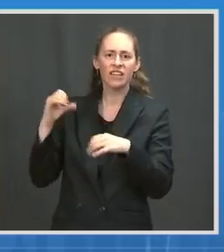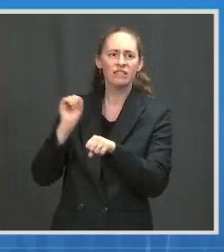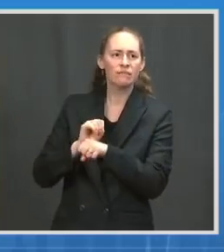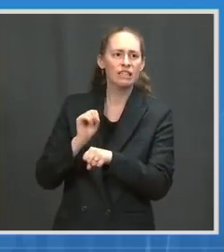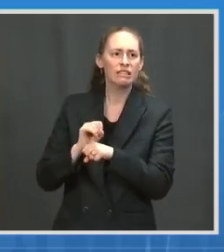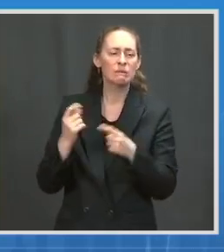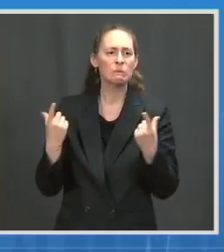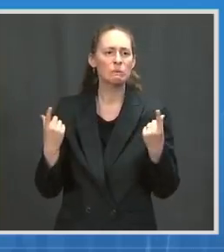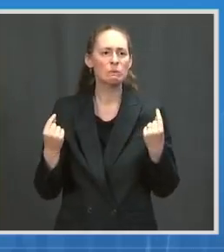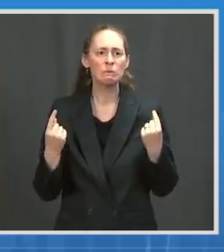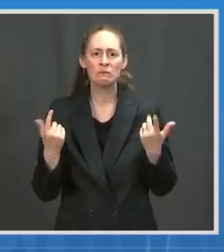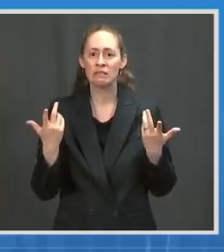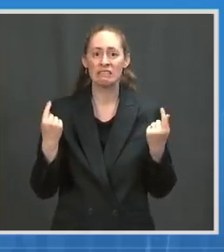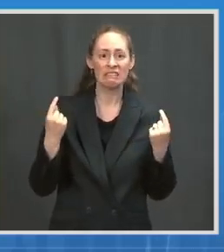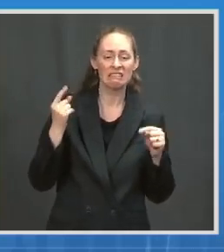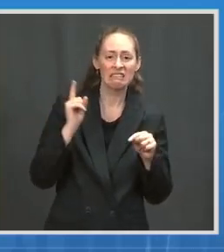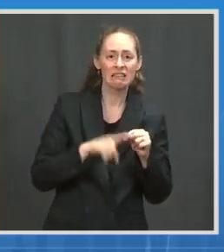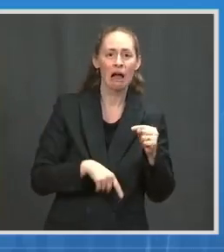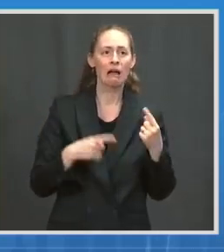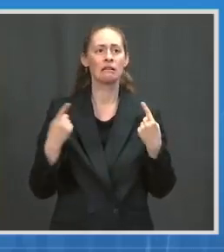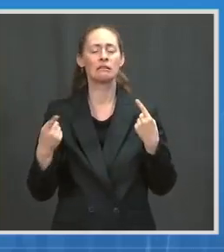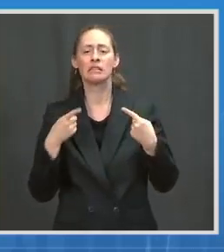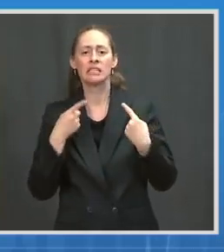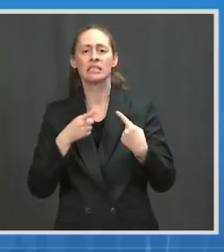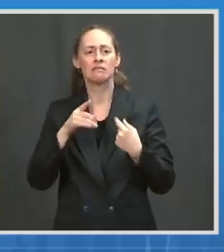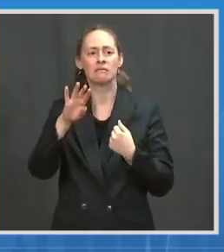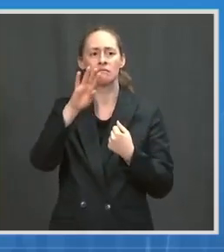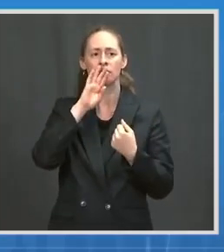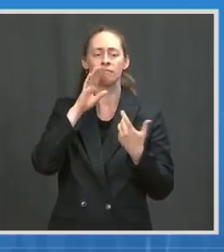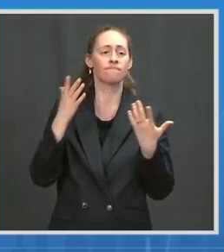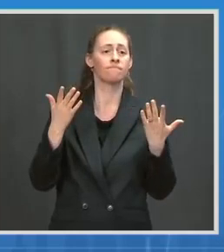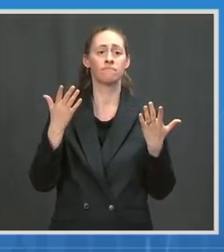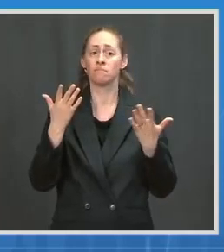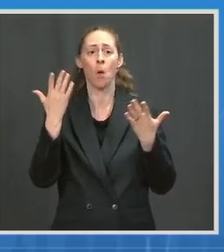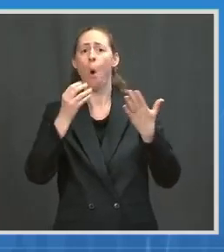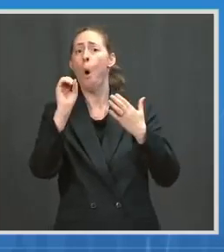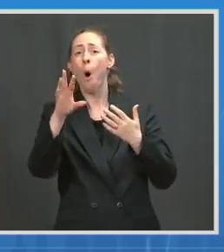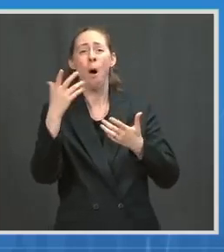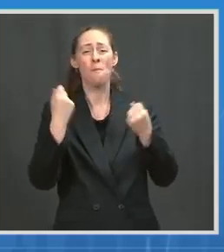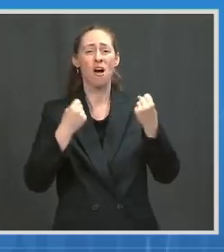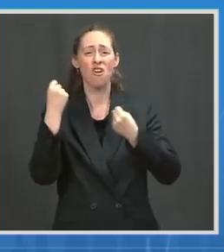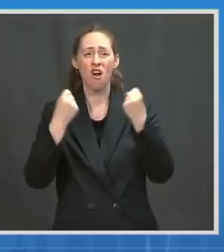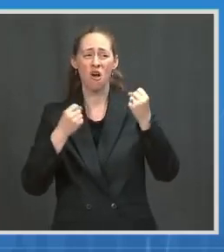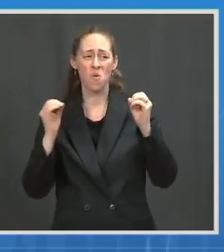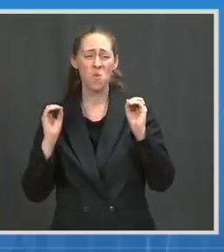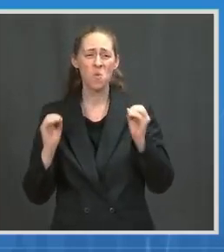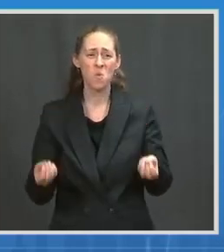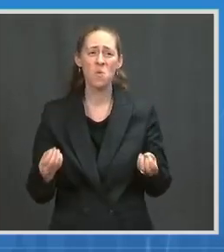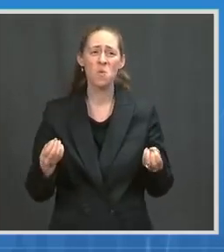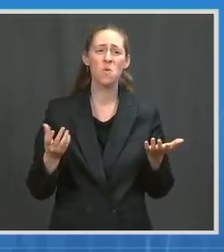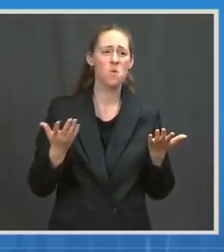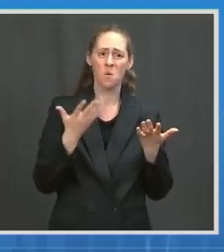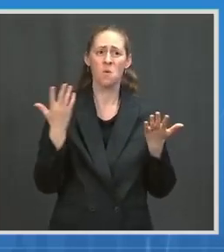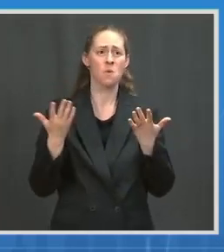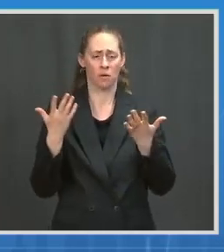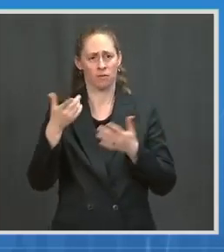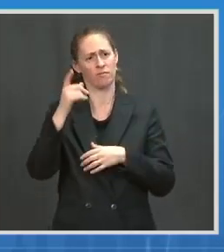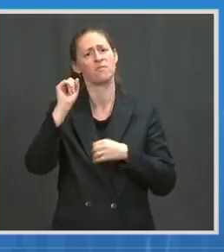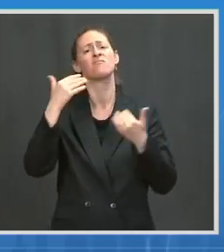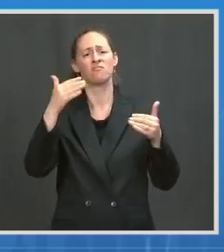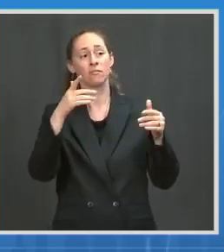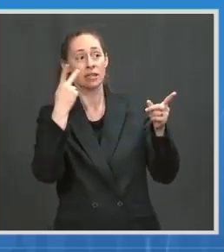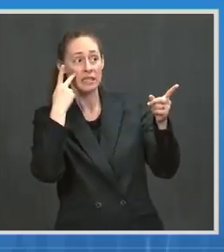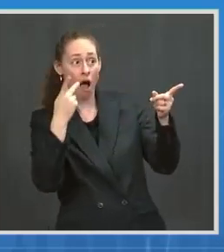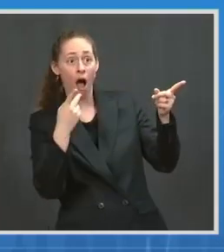get, and just maybe don't have the transportation or the childcare, will be able to have walk-in appointments. So, if you walk into a pharmacy,